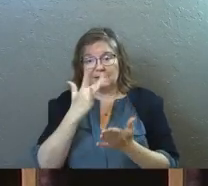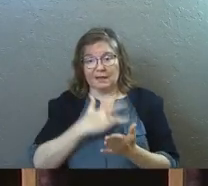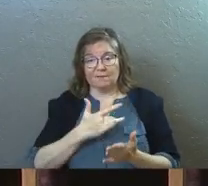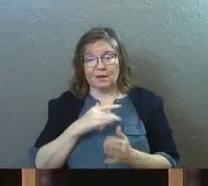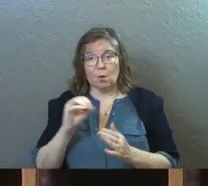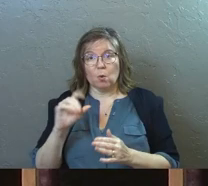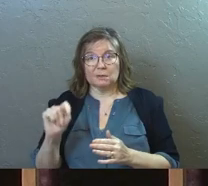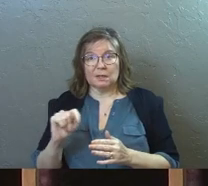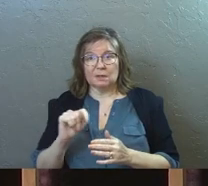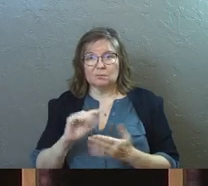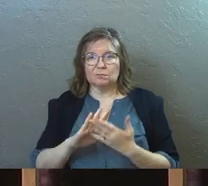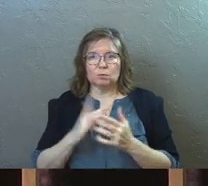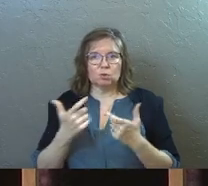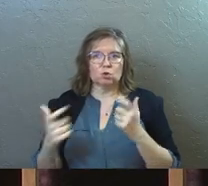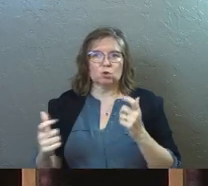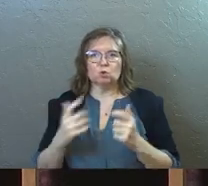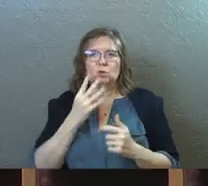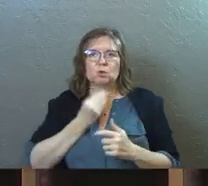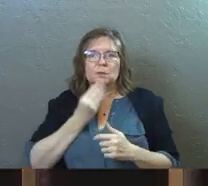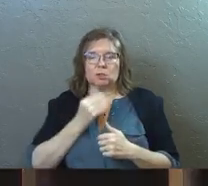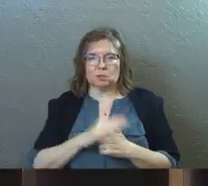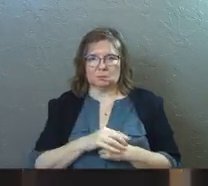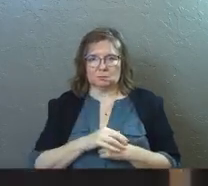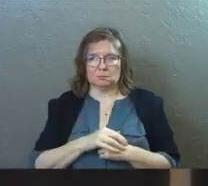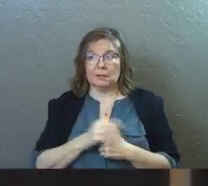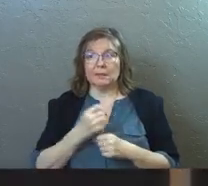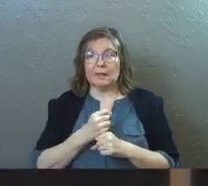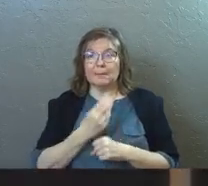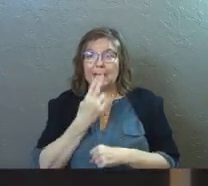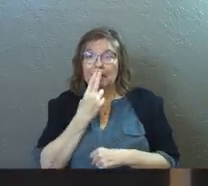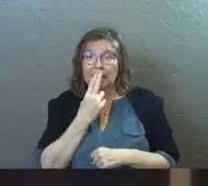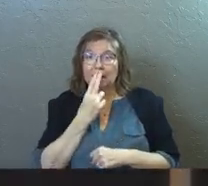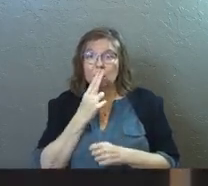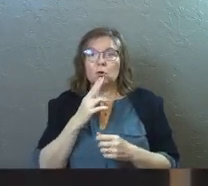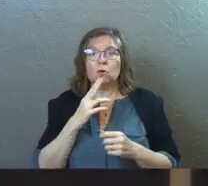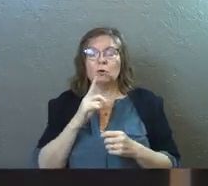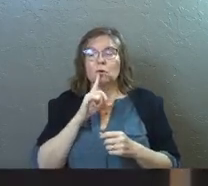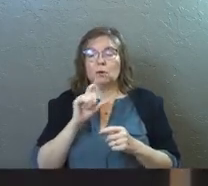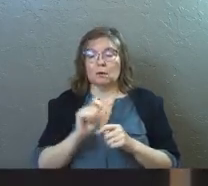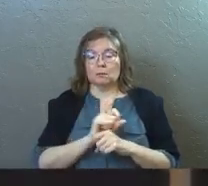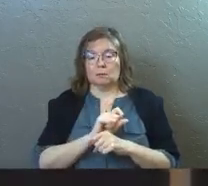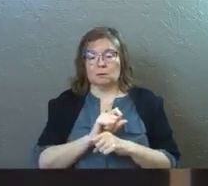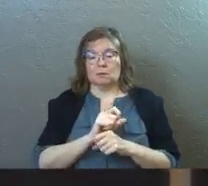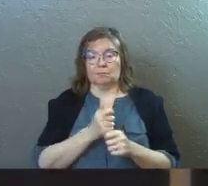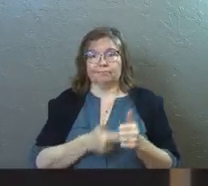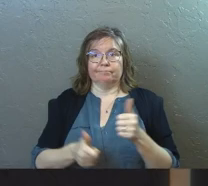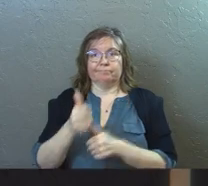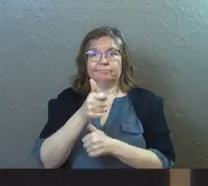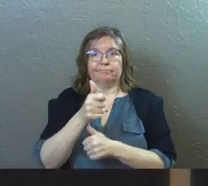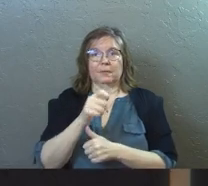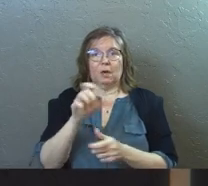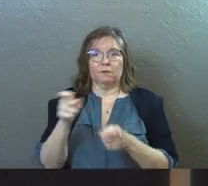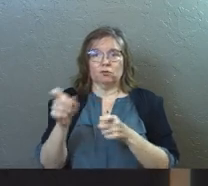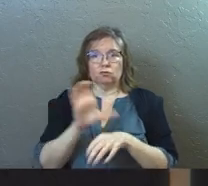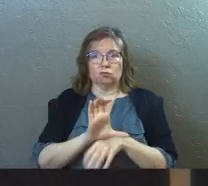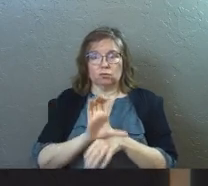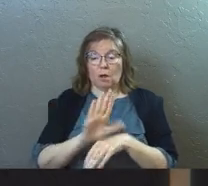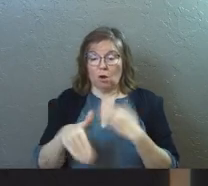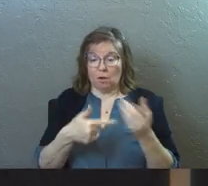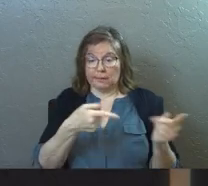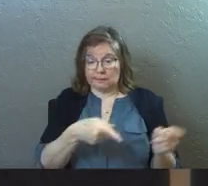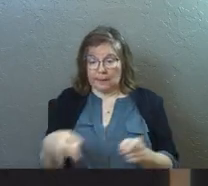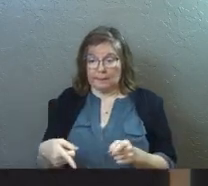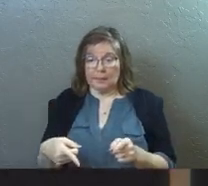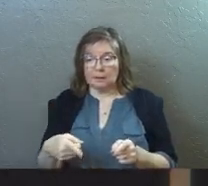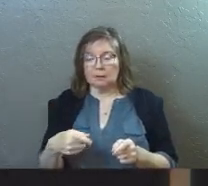felt like the Old Testament was too Jewish. They made Hitler officially the head of the church. And while all this was